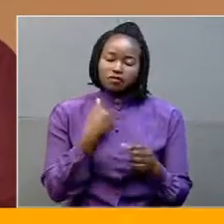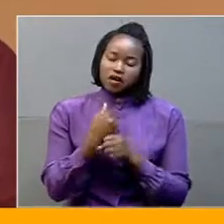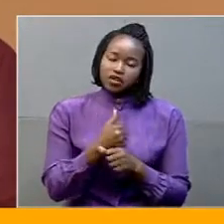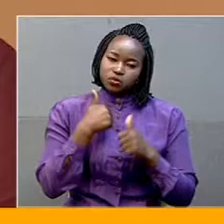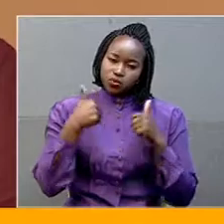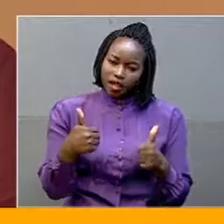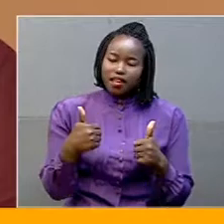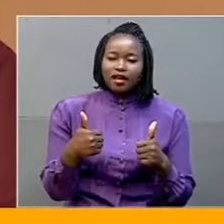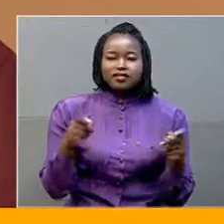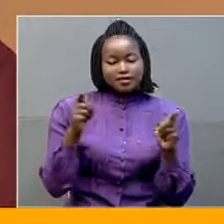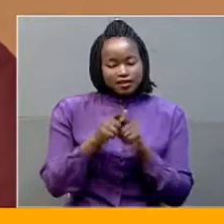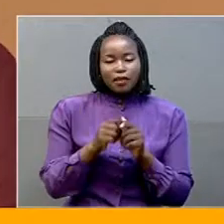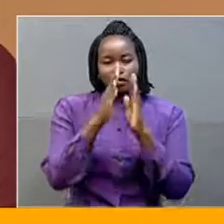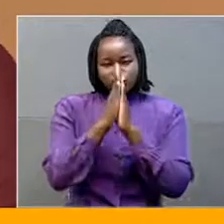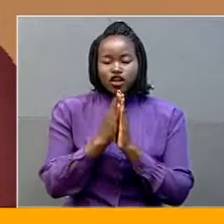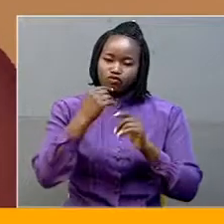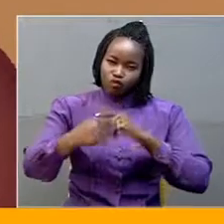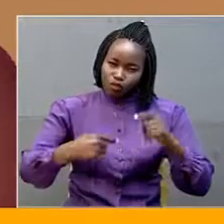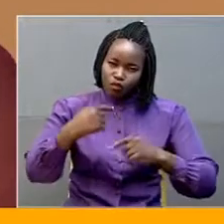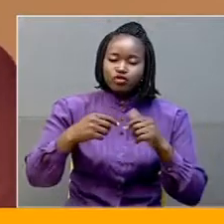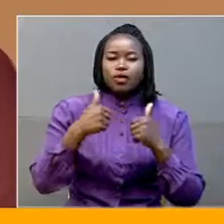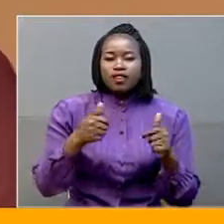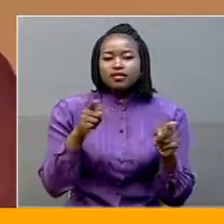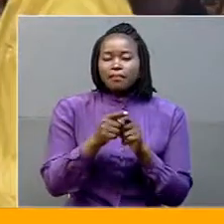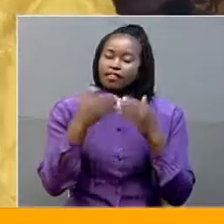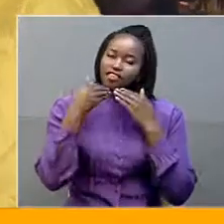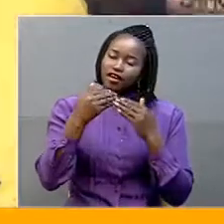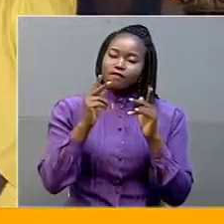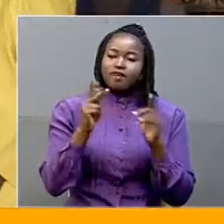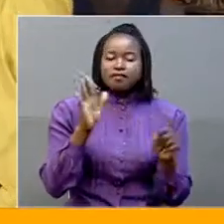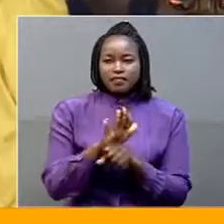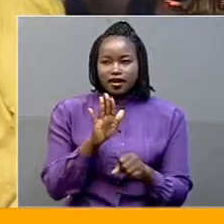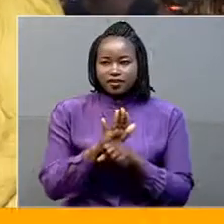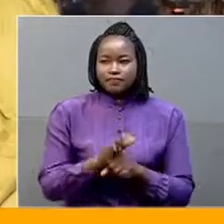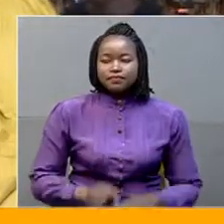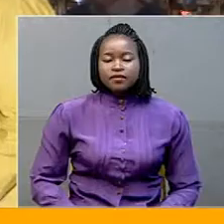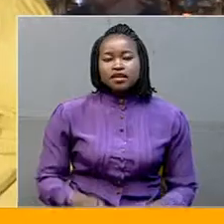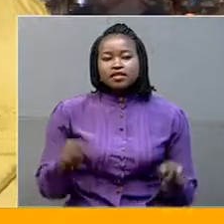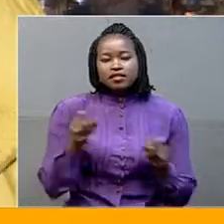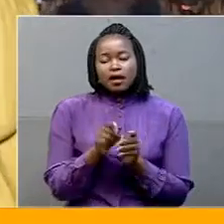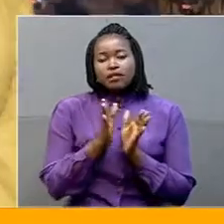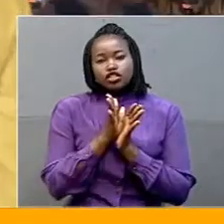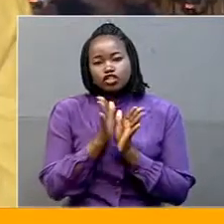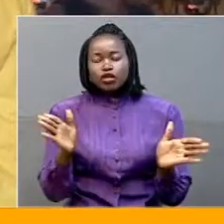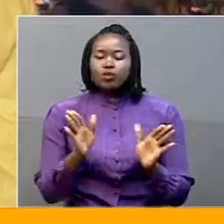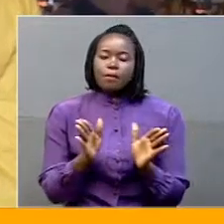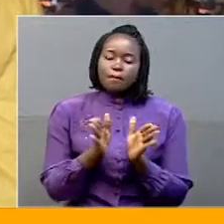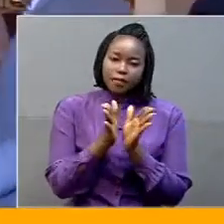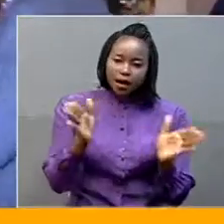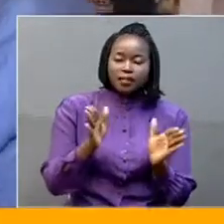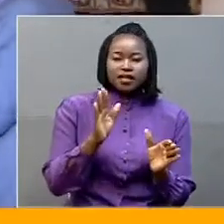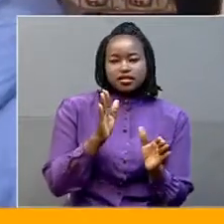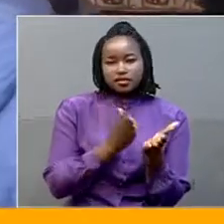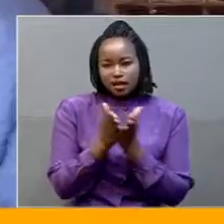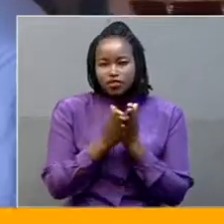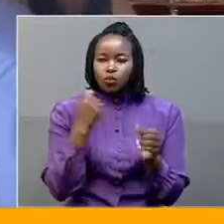of the Special Refugees. Thank you and thank you very much. Retired public service officials who worked with the Office of the Prime